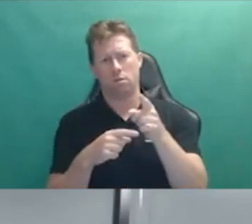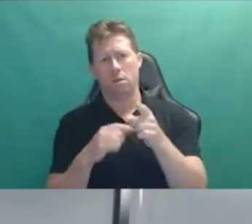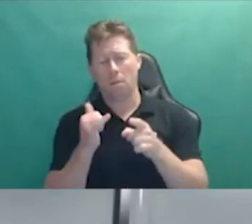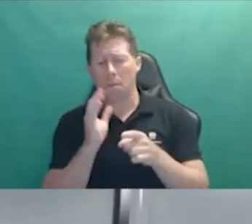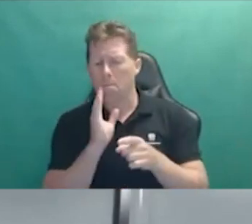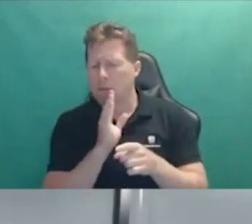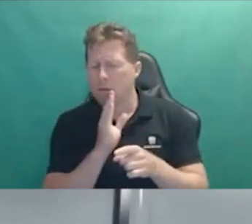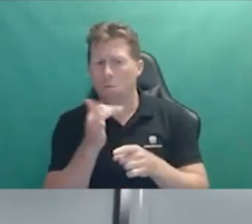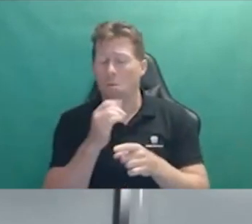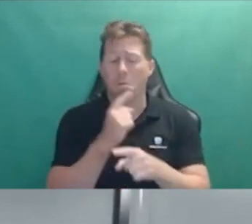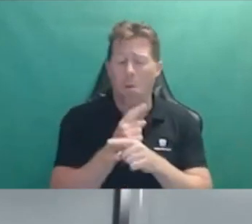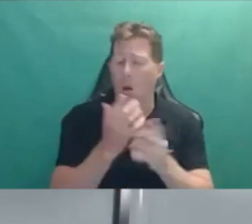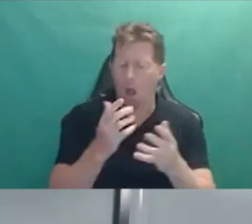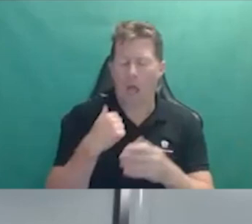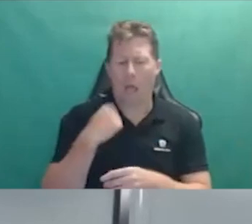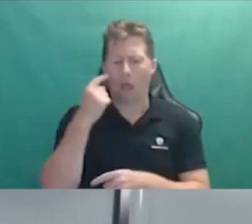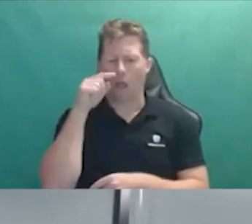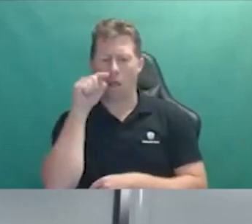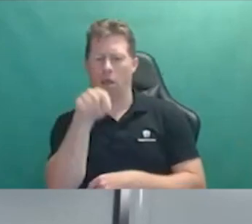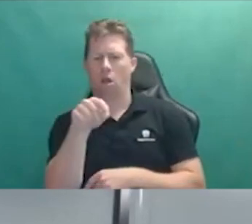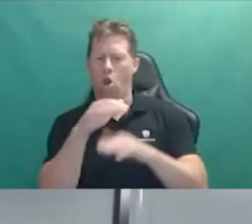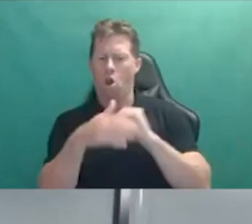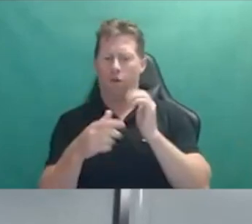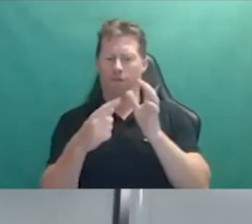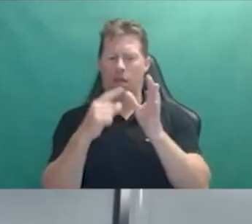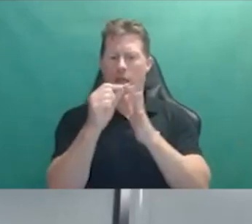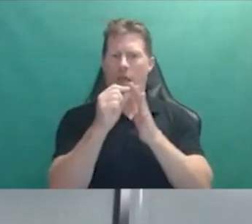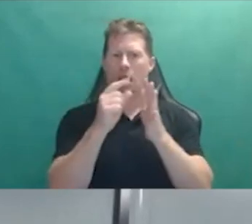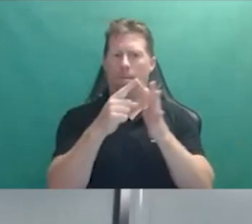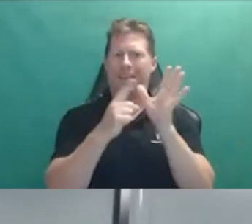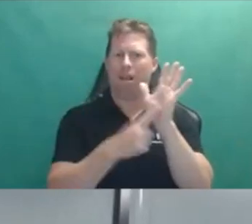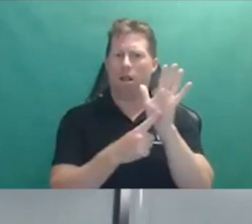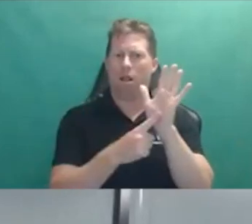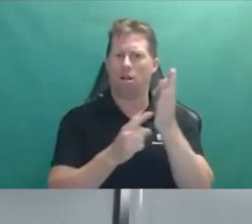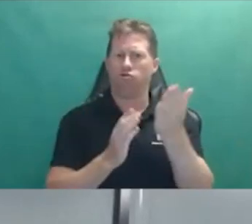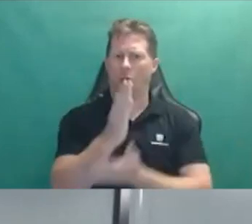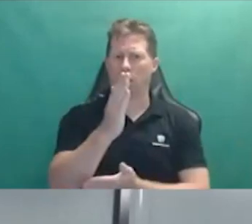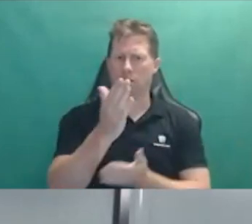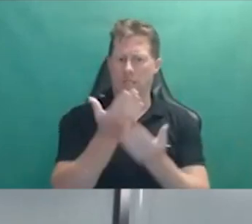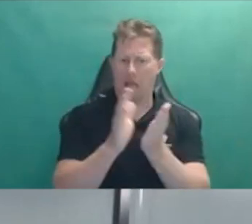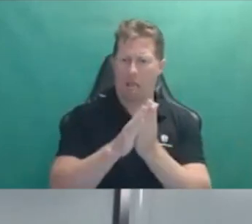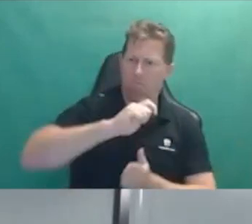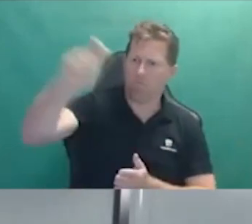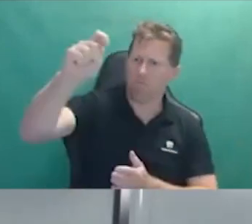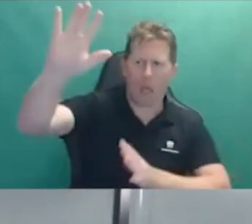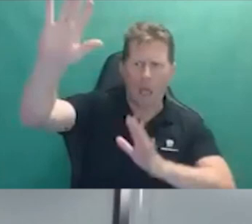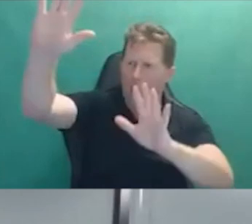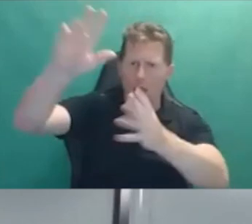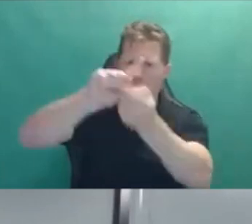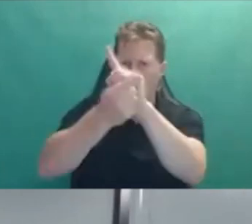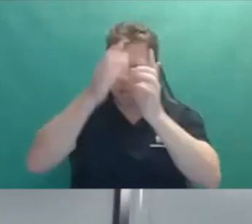bit but I just want to explore is around the appeal rights for independent assessments and what do you think this will be,